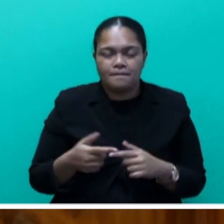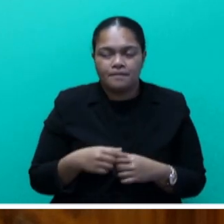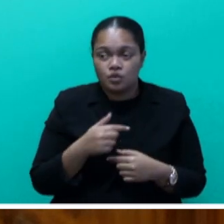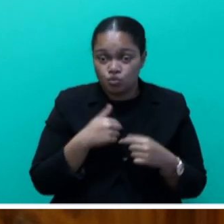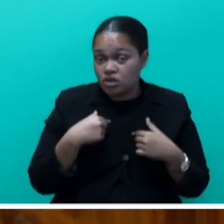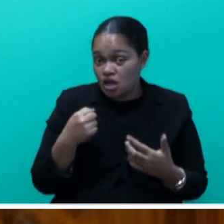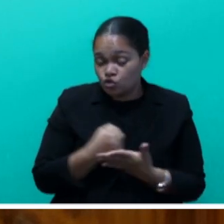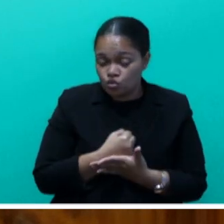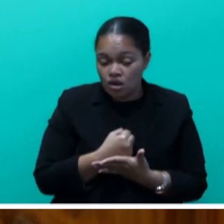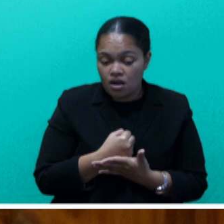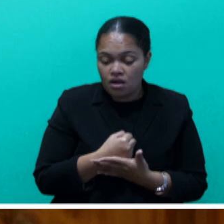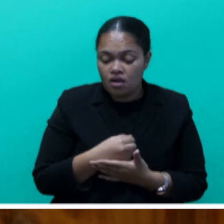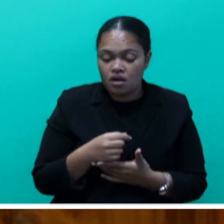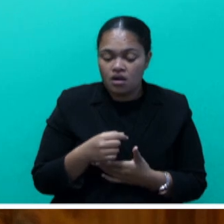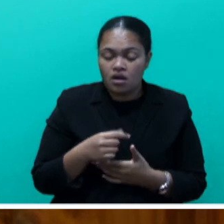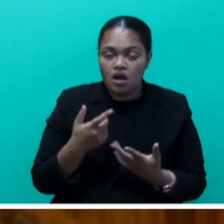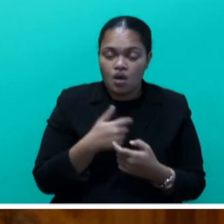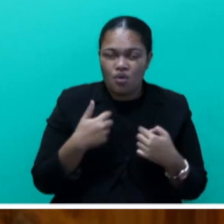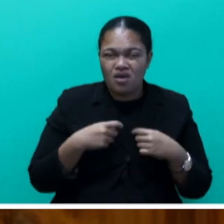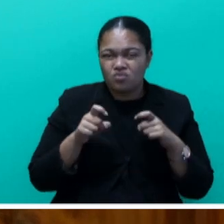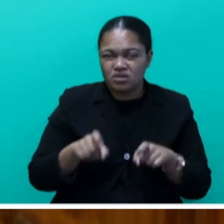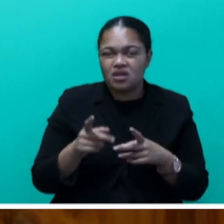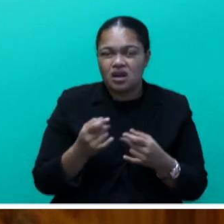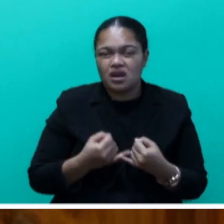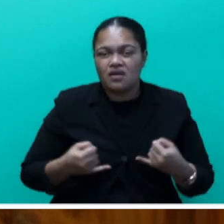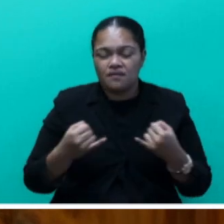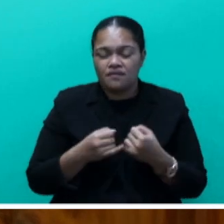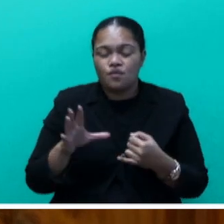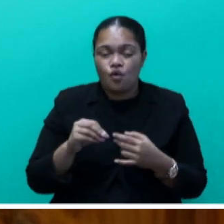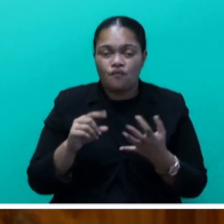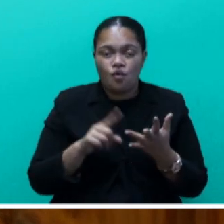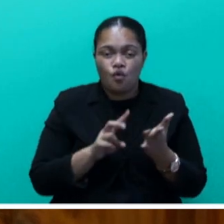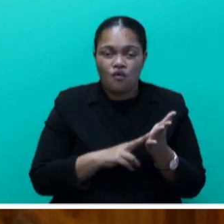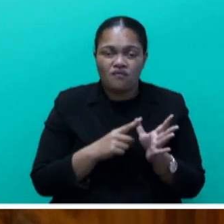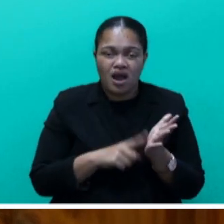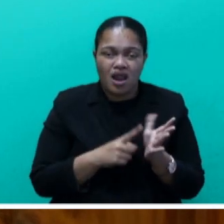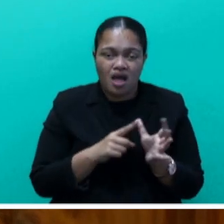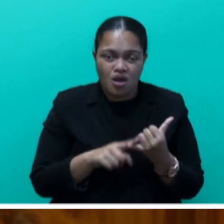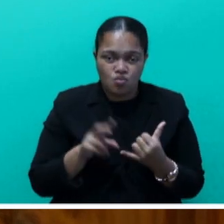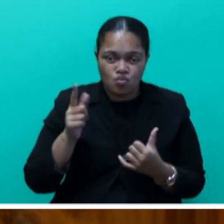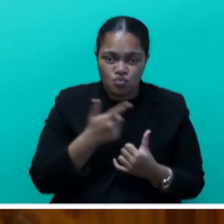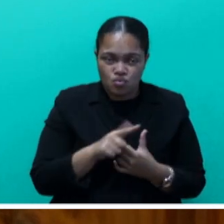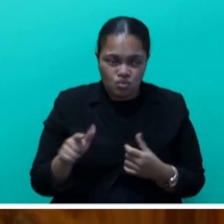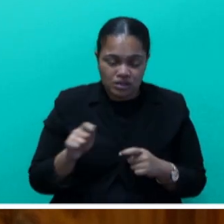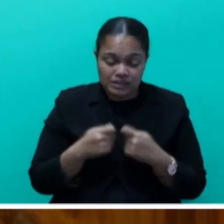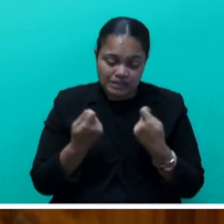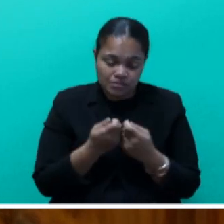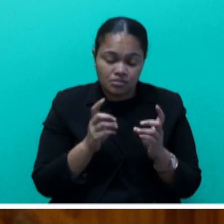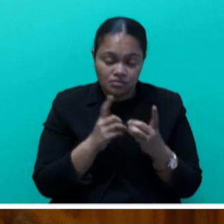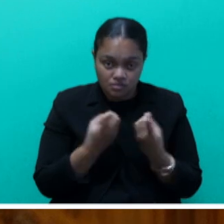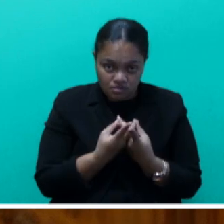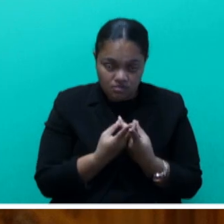assured our residents on the island of Ovalau that our team of the department are